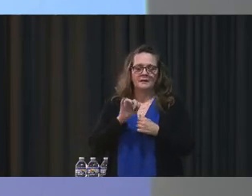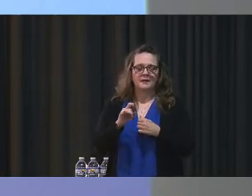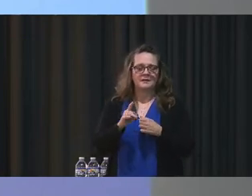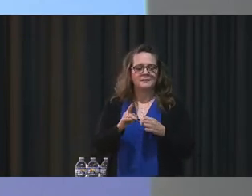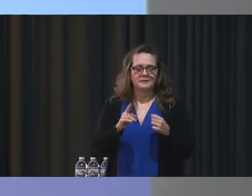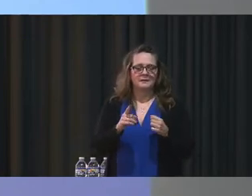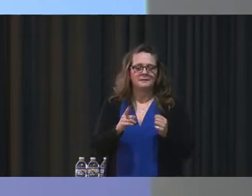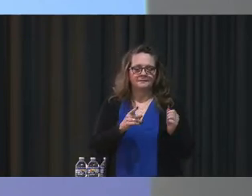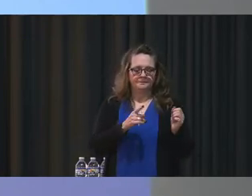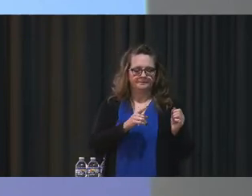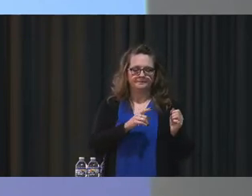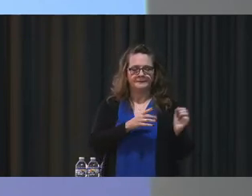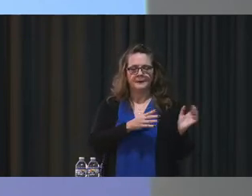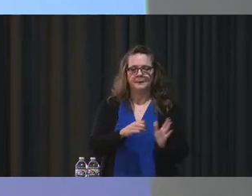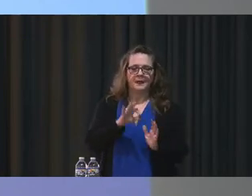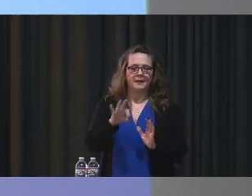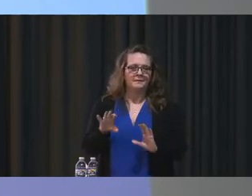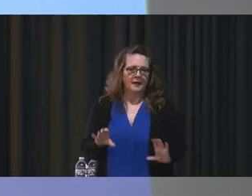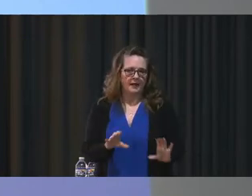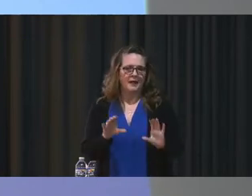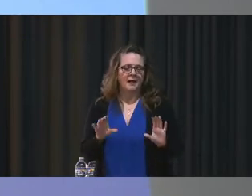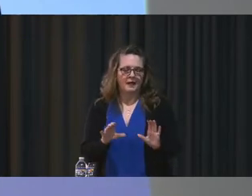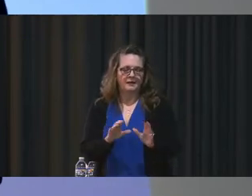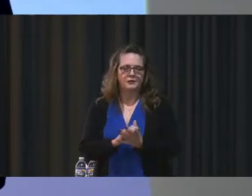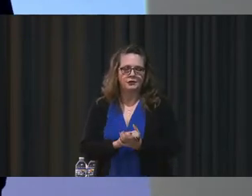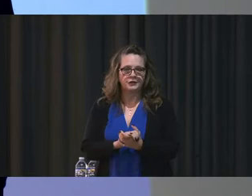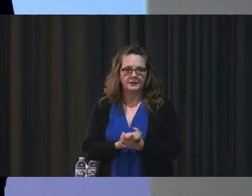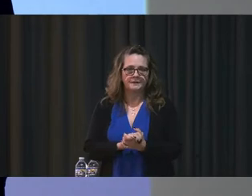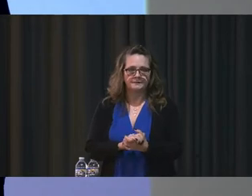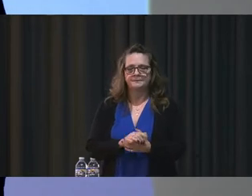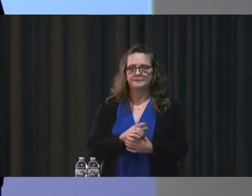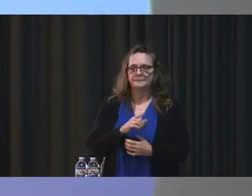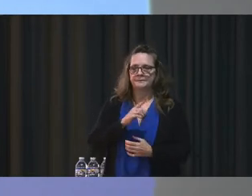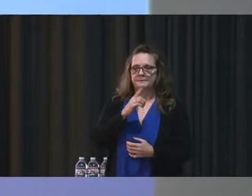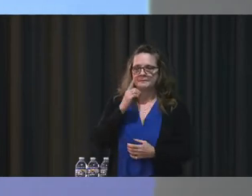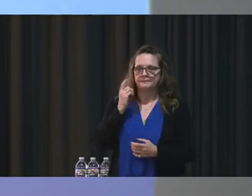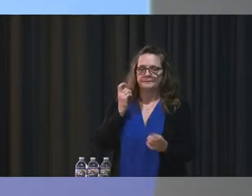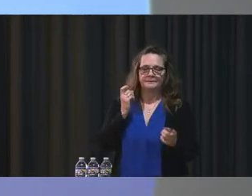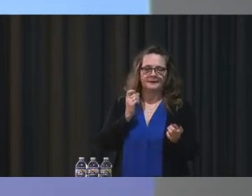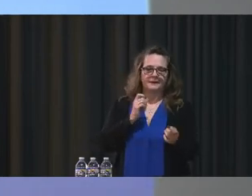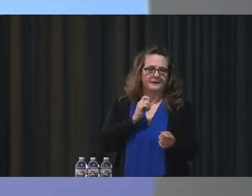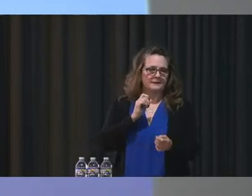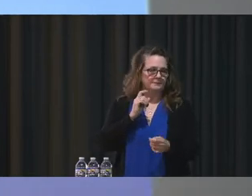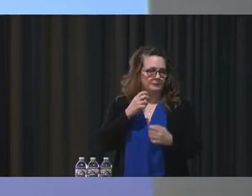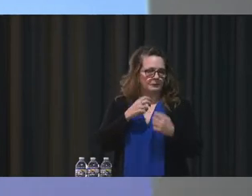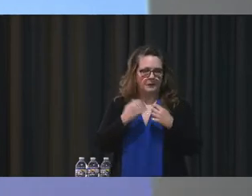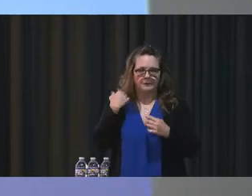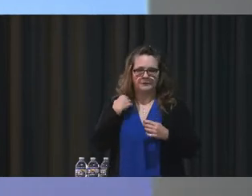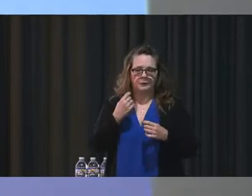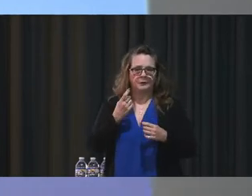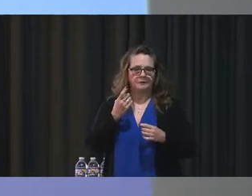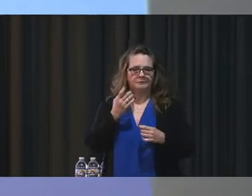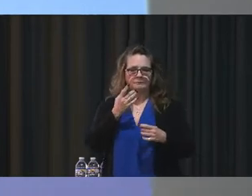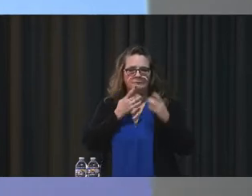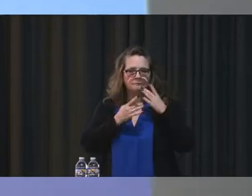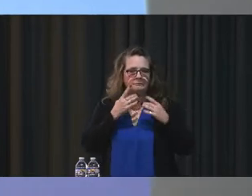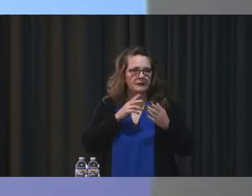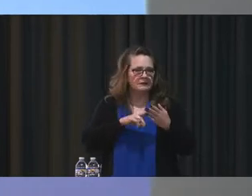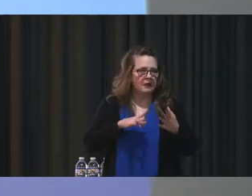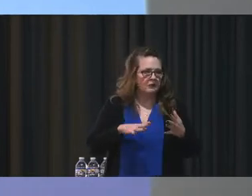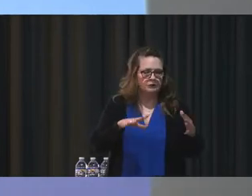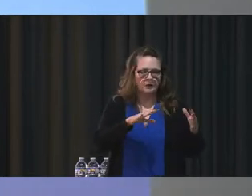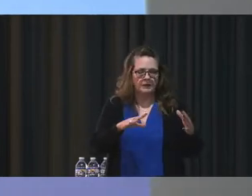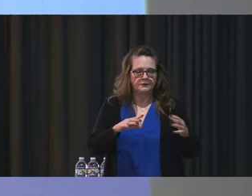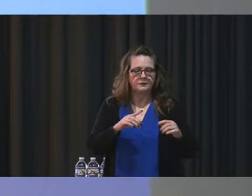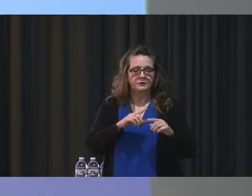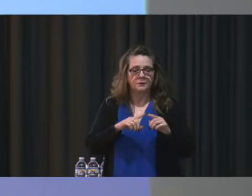because of the lack of contract or whatever it was that did not occur. So we have moved forward